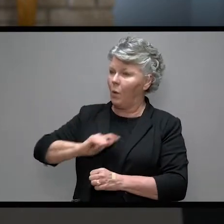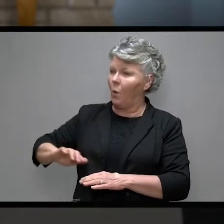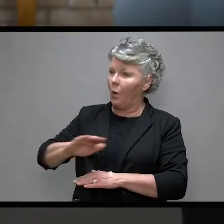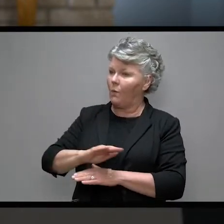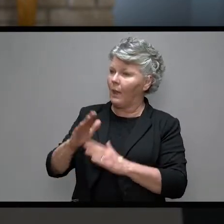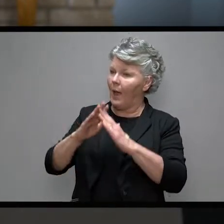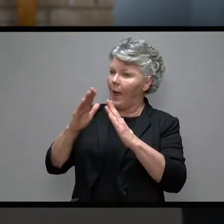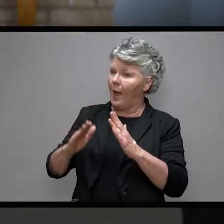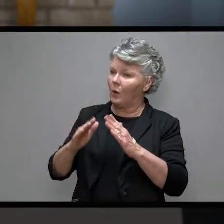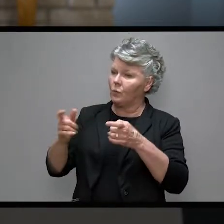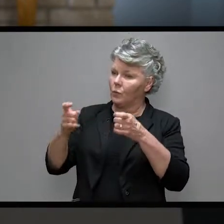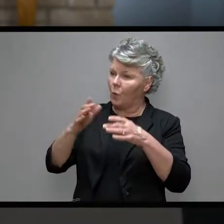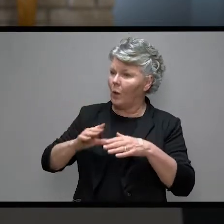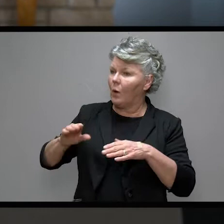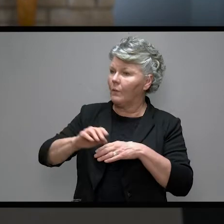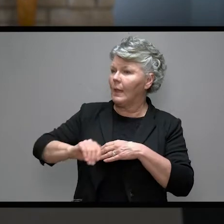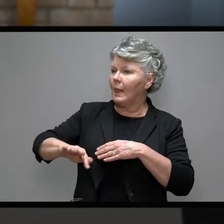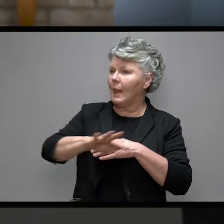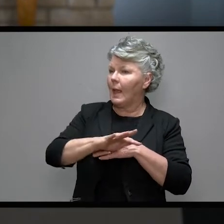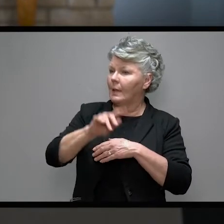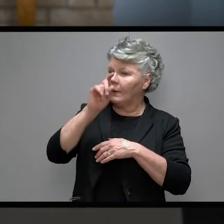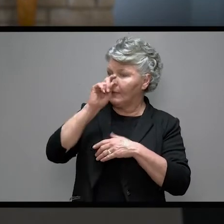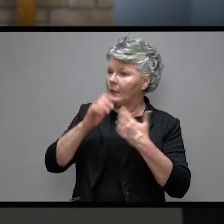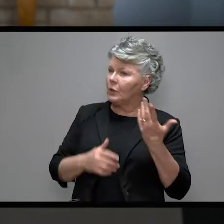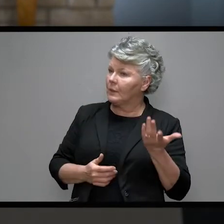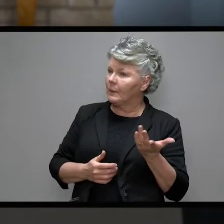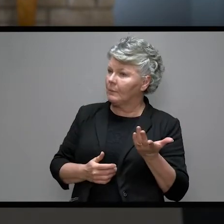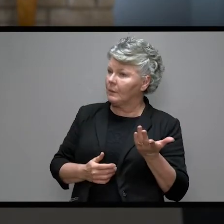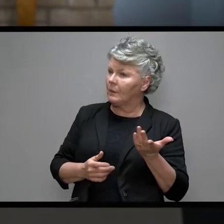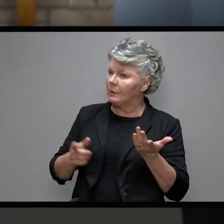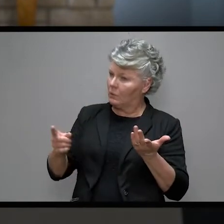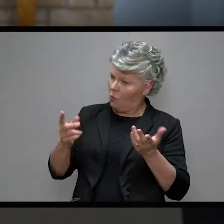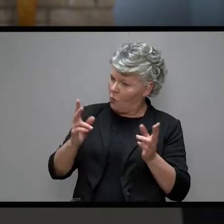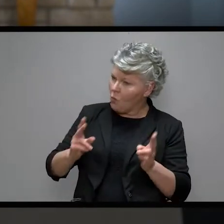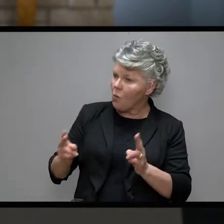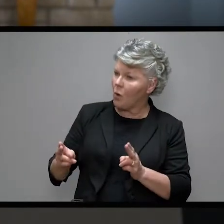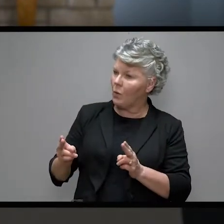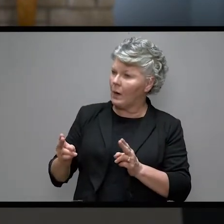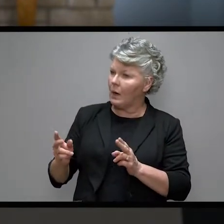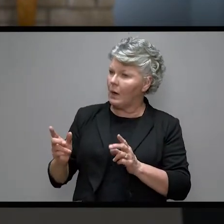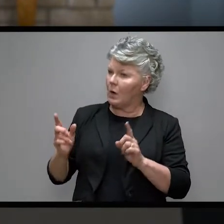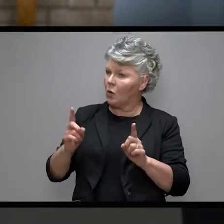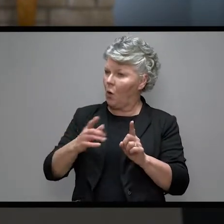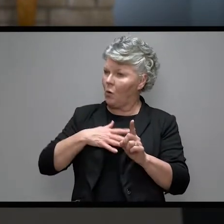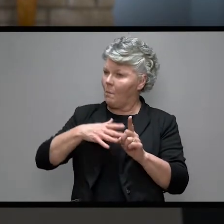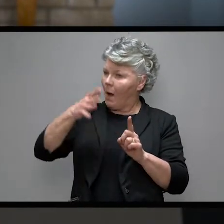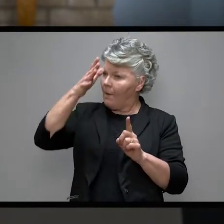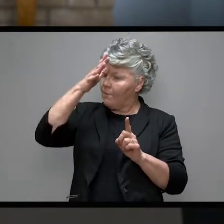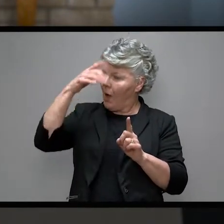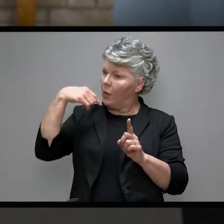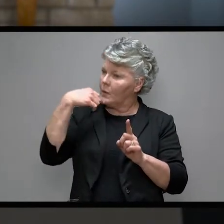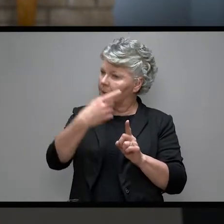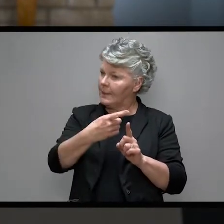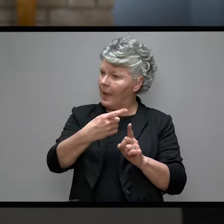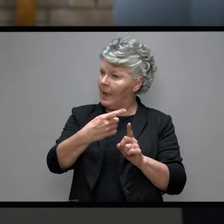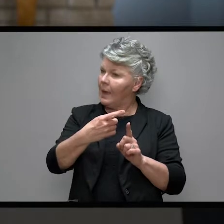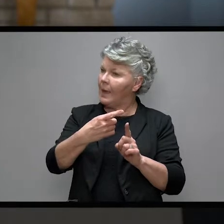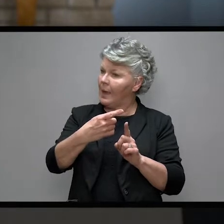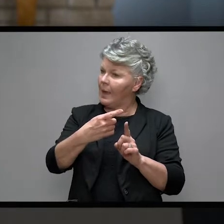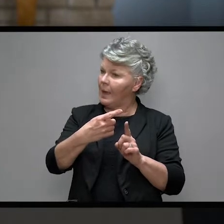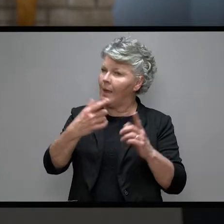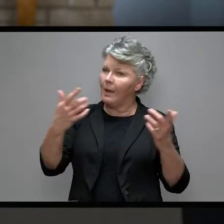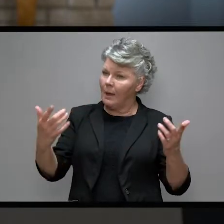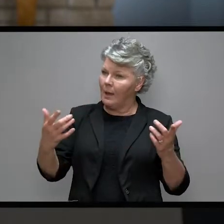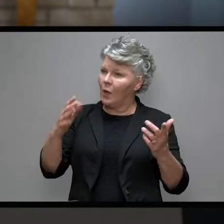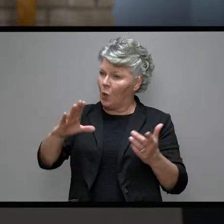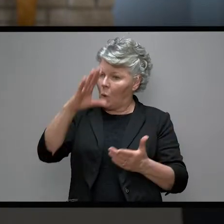and ruler over all of the land of Egypt. Hurry, go up to my father and say to him, Thus